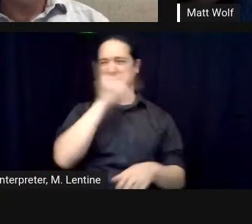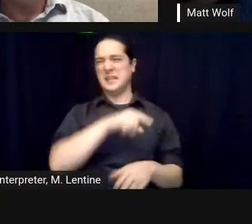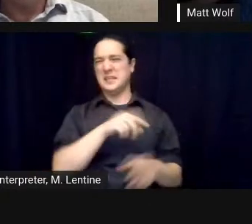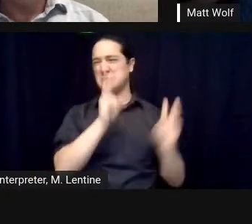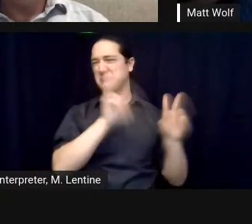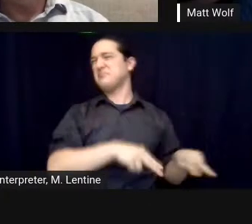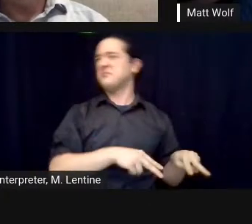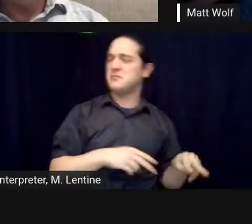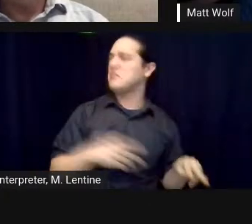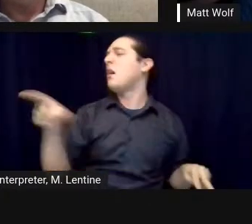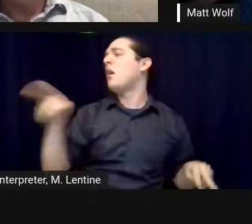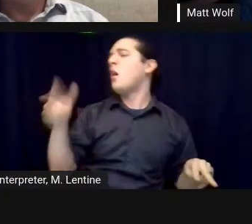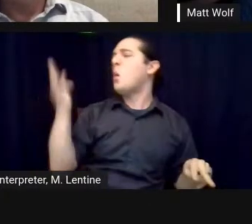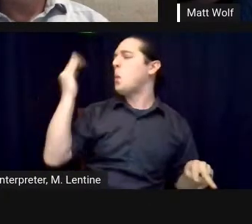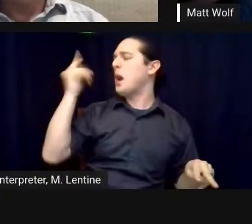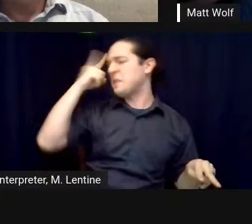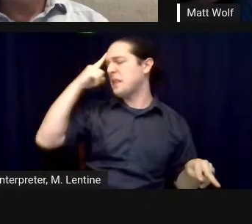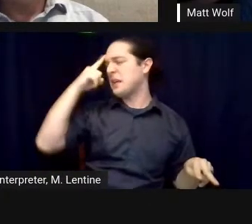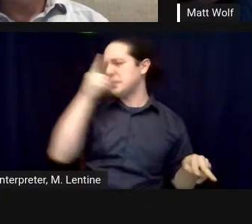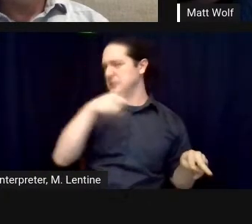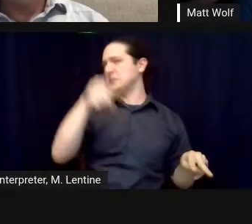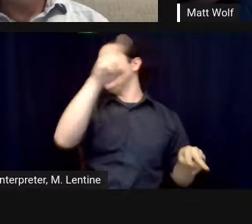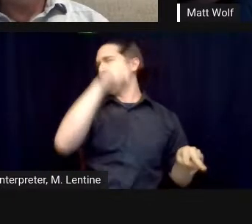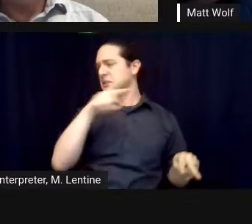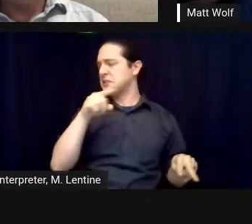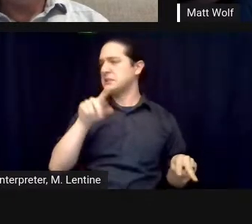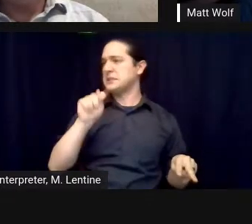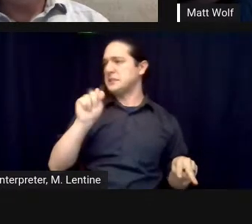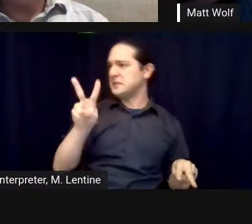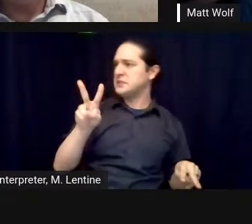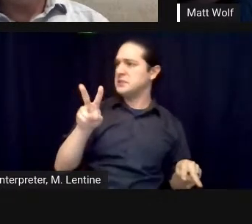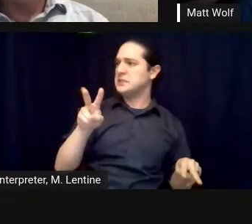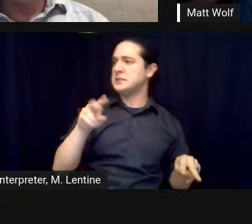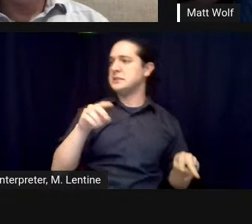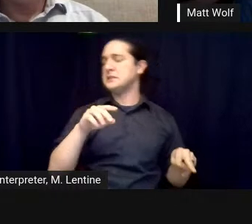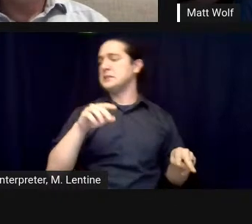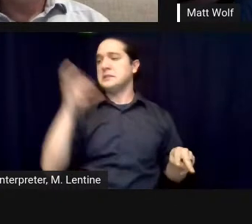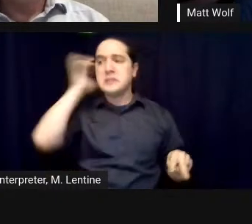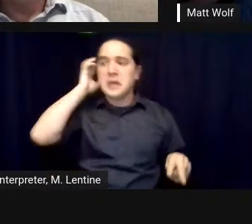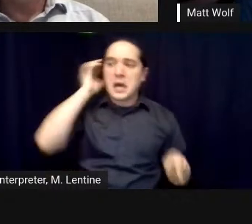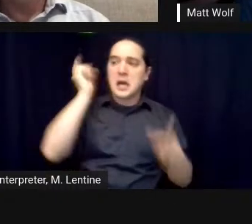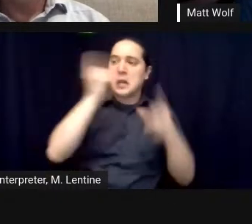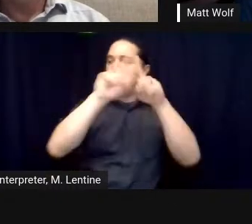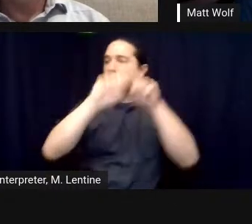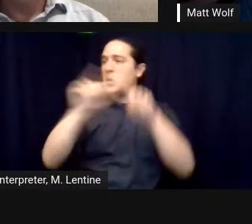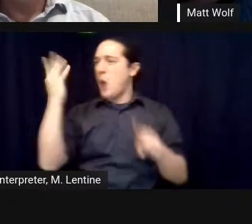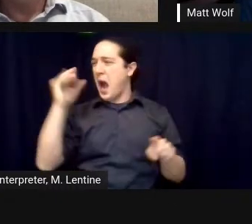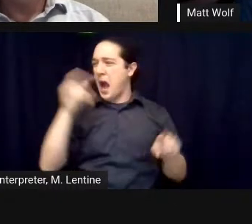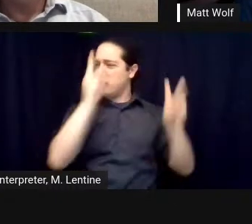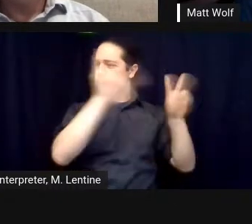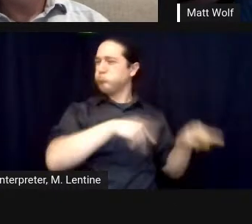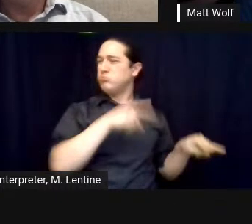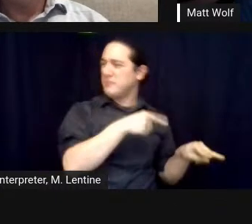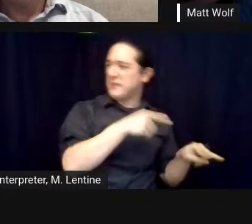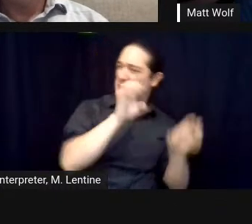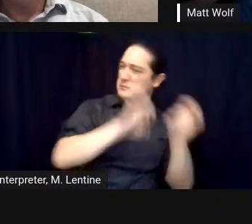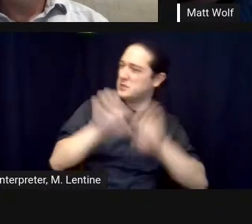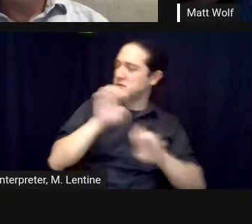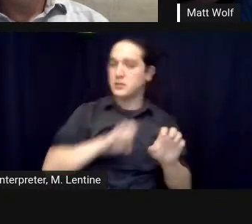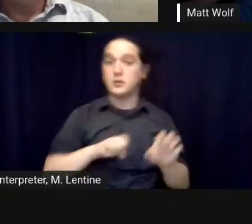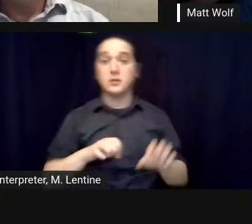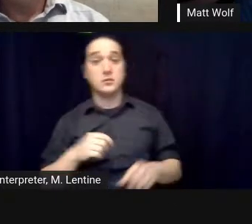uh should i make a stab at that sure you know biosphere 2 is pretty radical